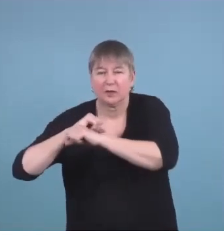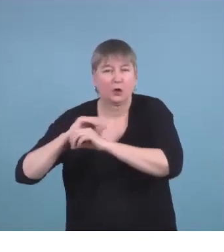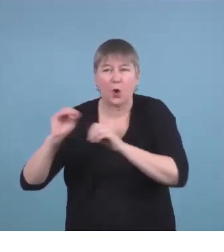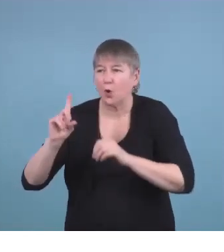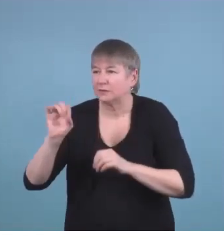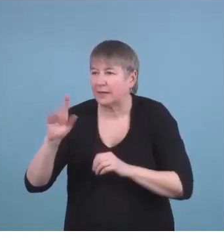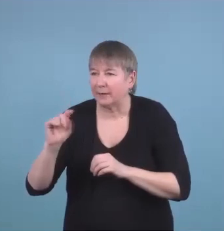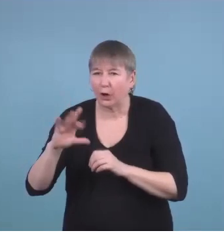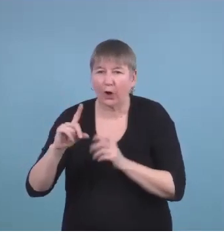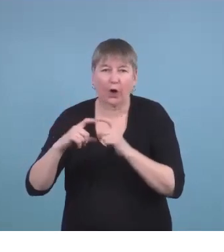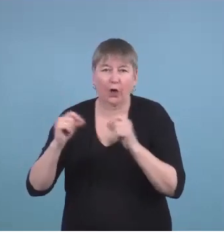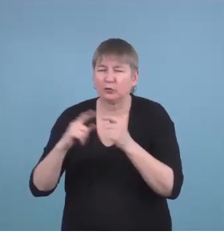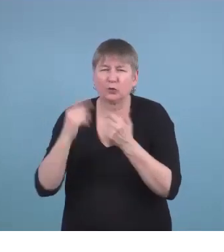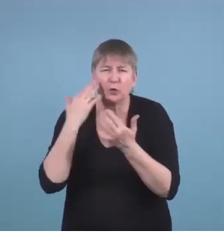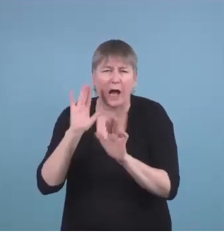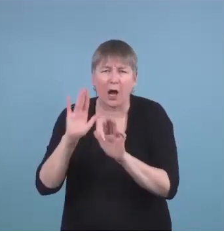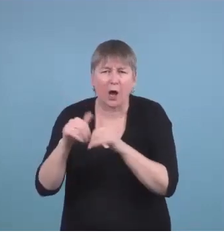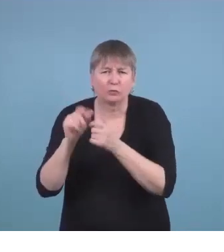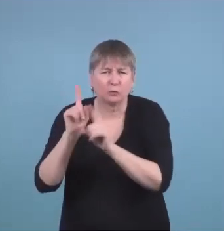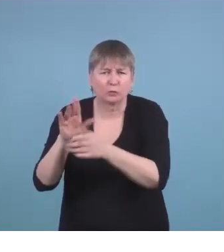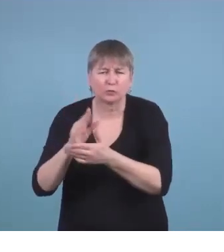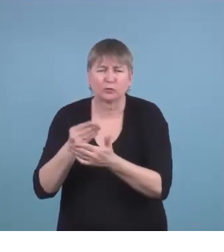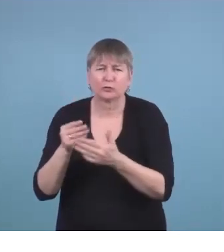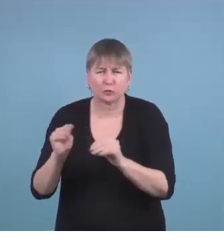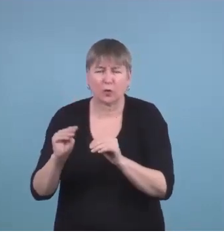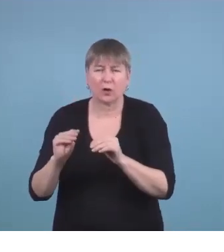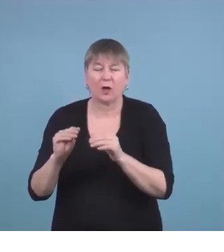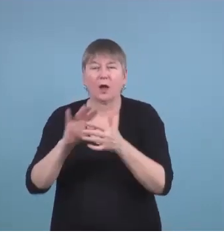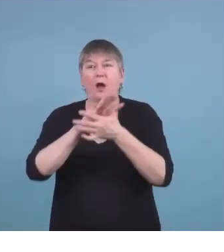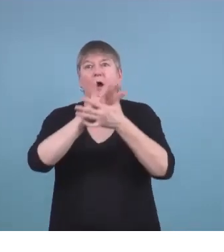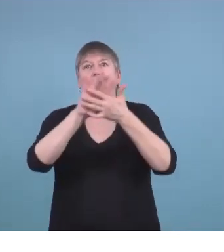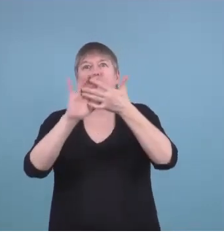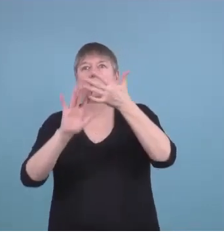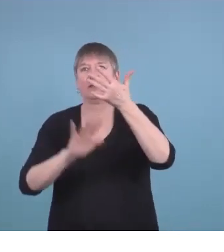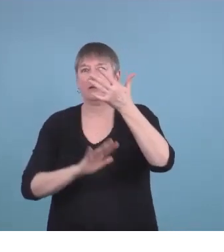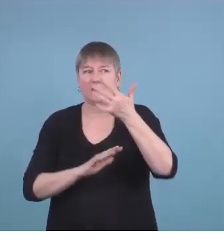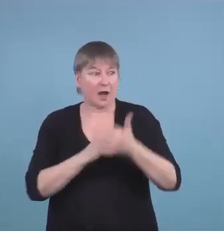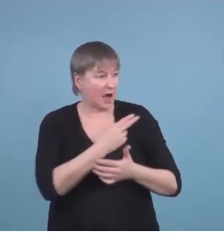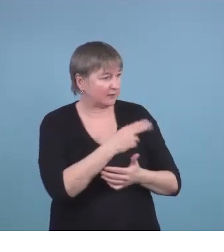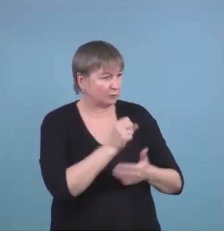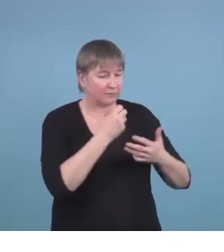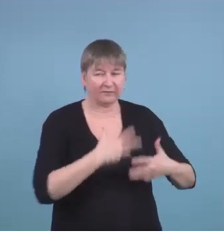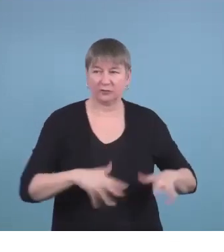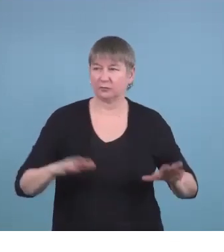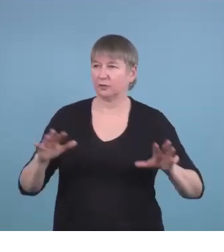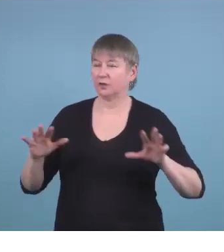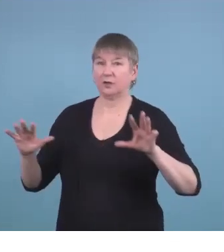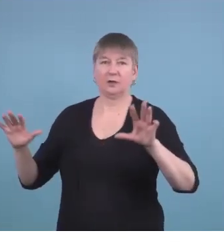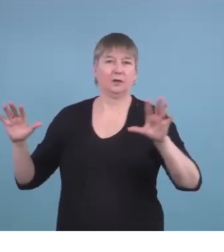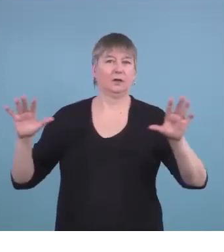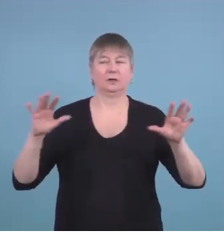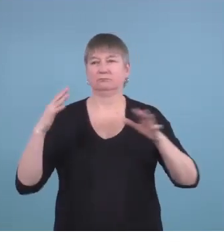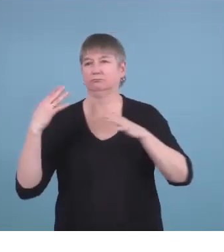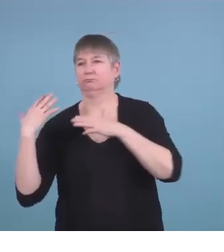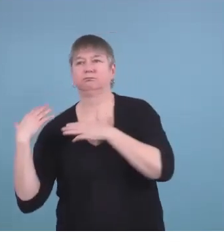been able to go to the store, all of those things, all of a sudden, high school is over and there is so much responsibility